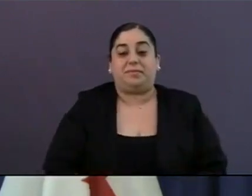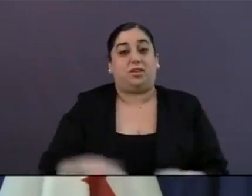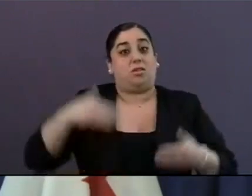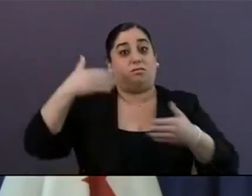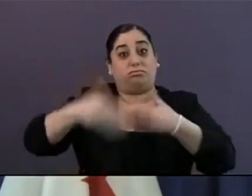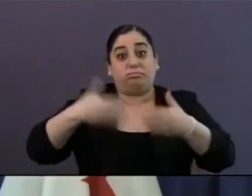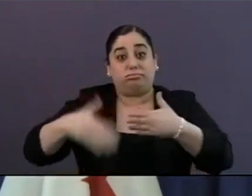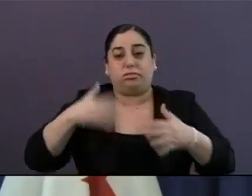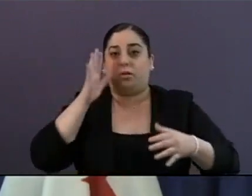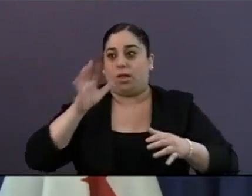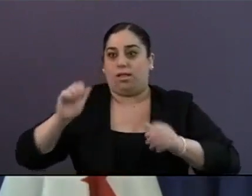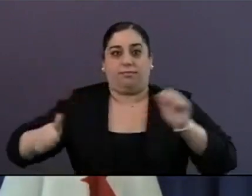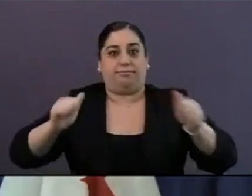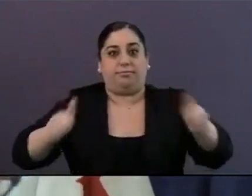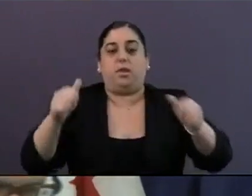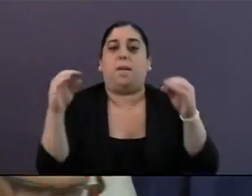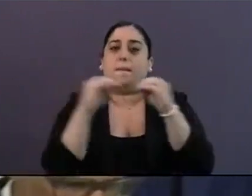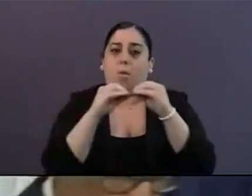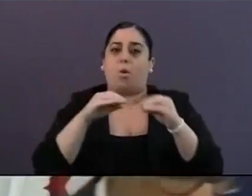Jonathan, thank you.